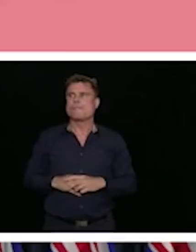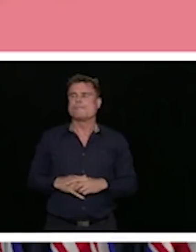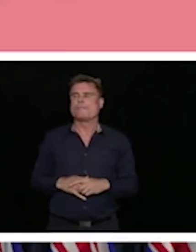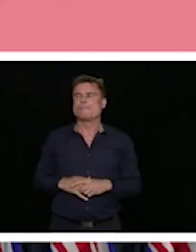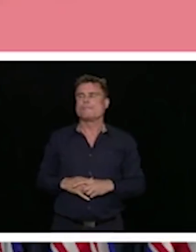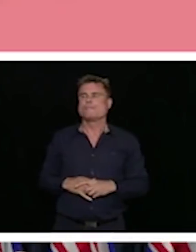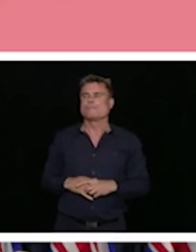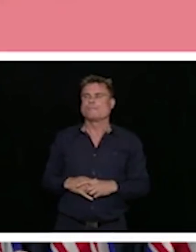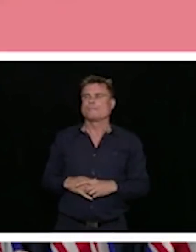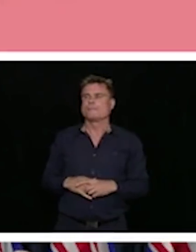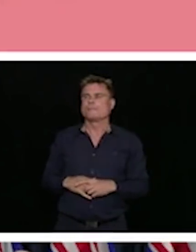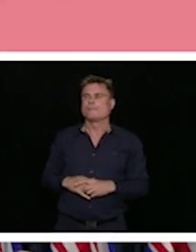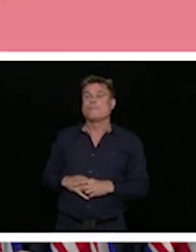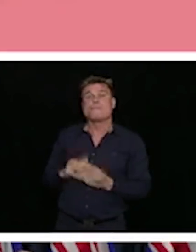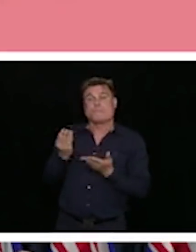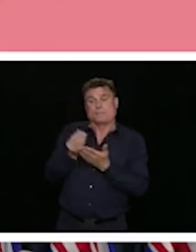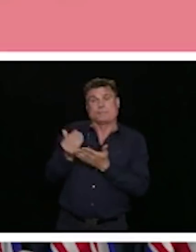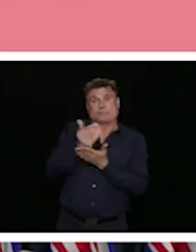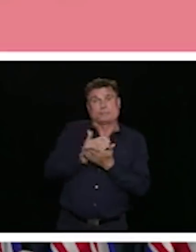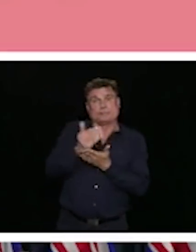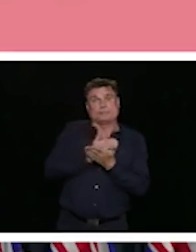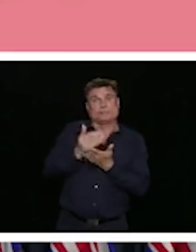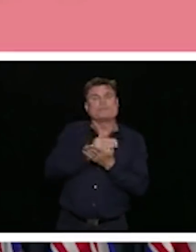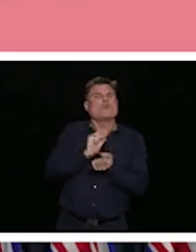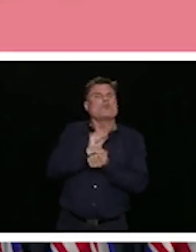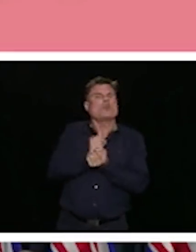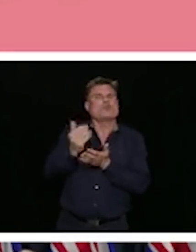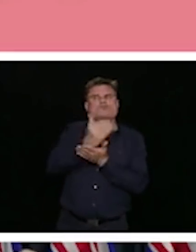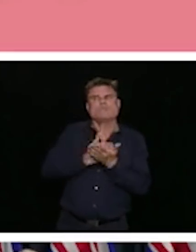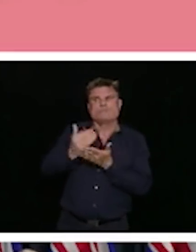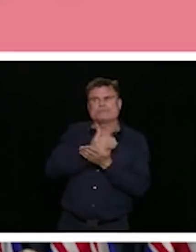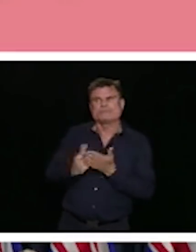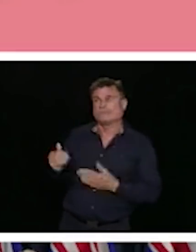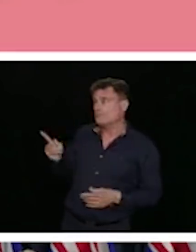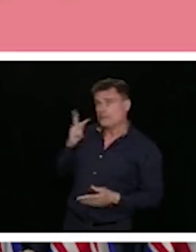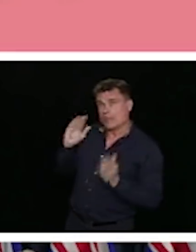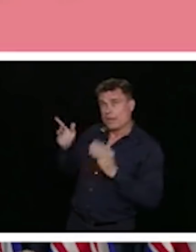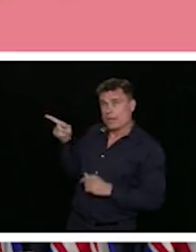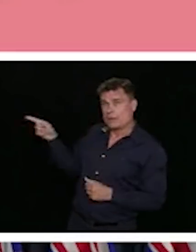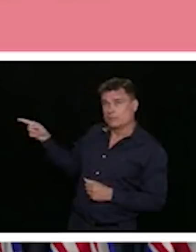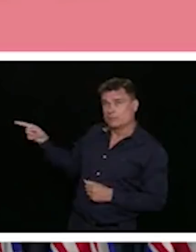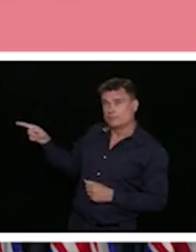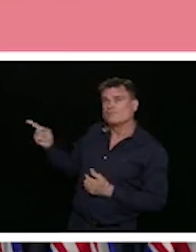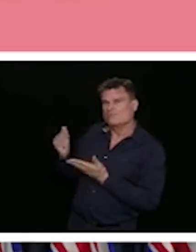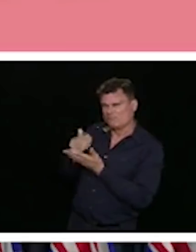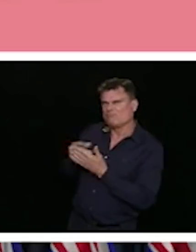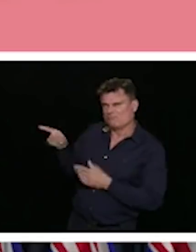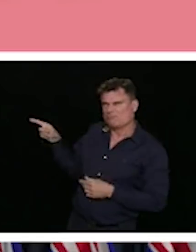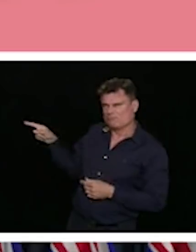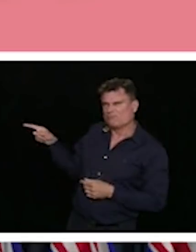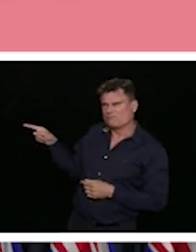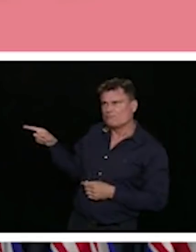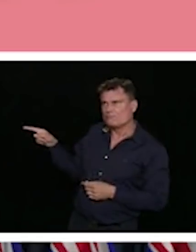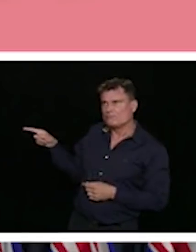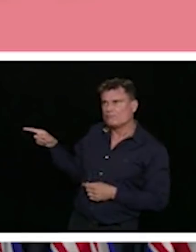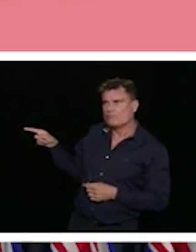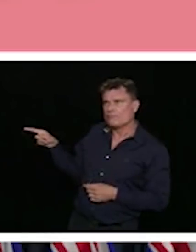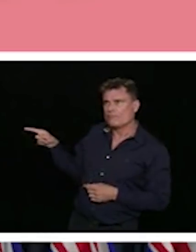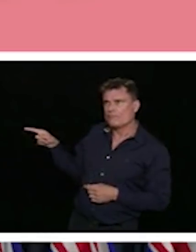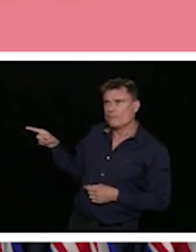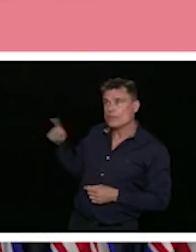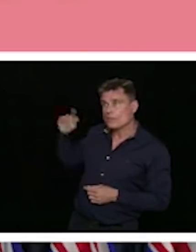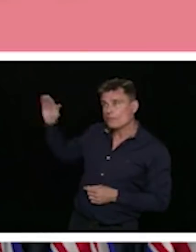particularly with the experience of the measures that were put in place to start stop the transmission of the virus.